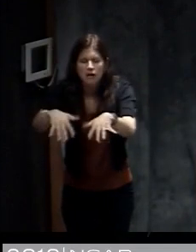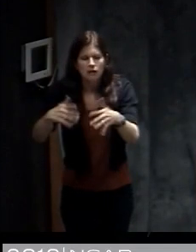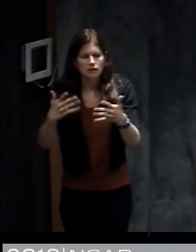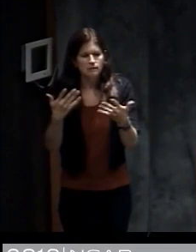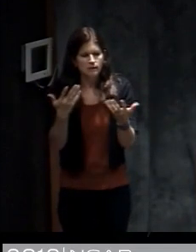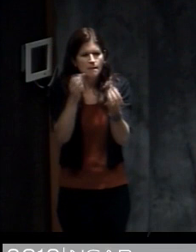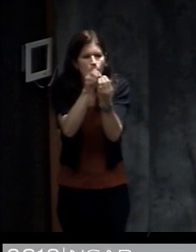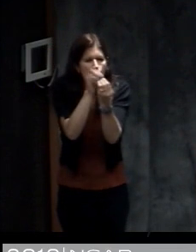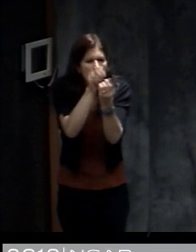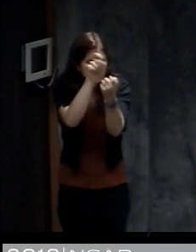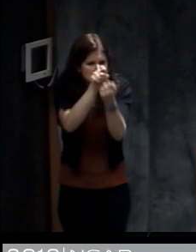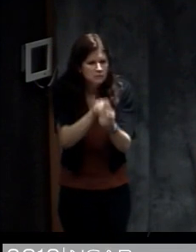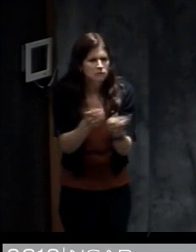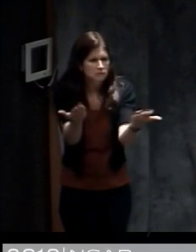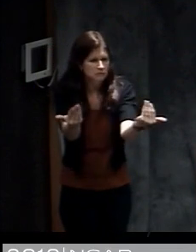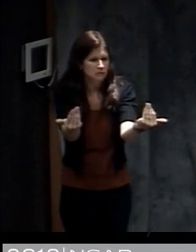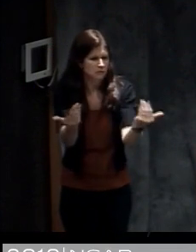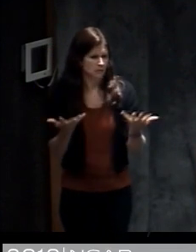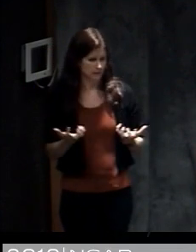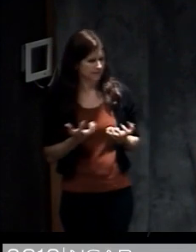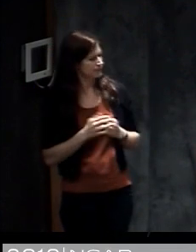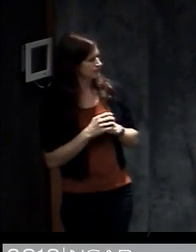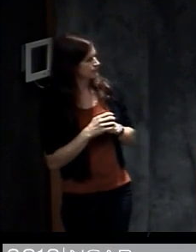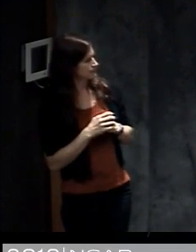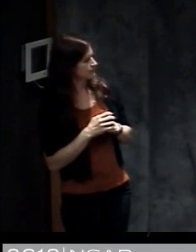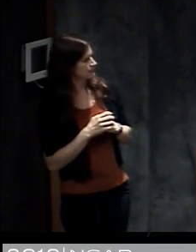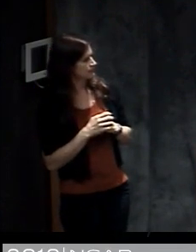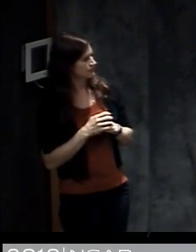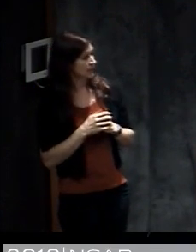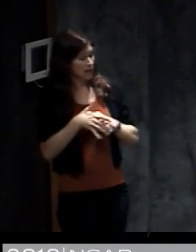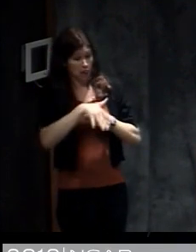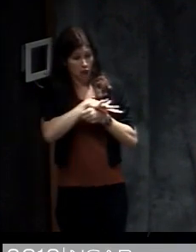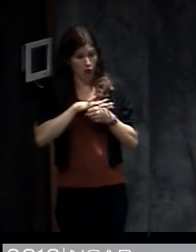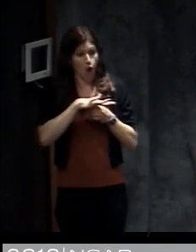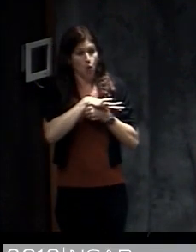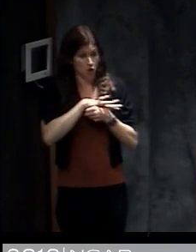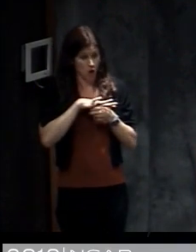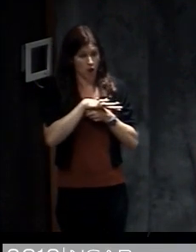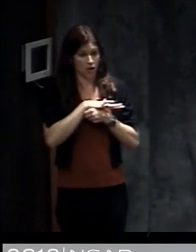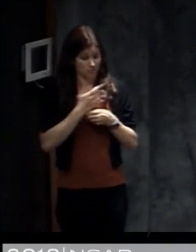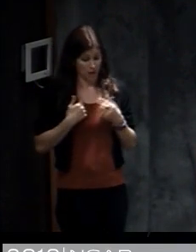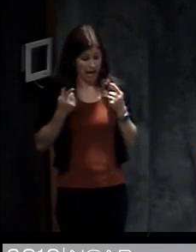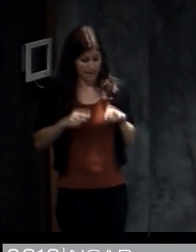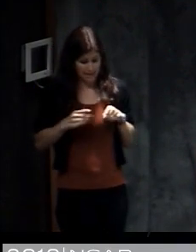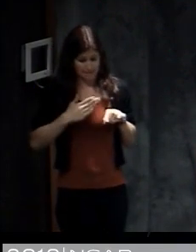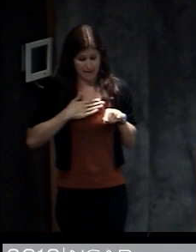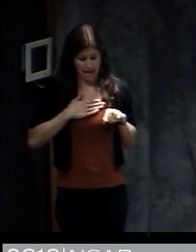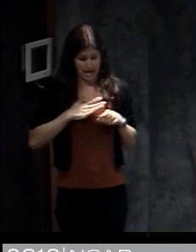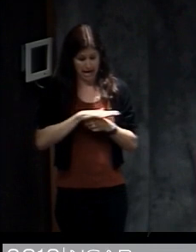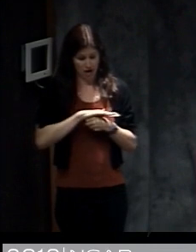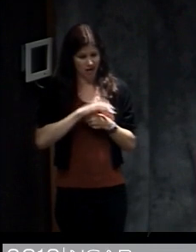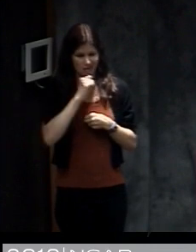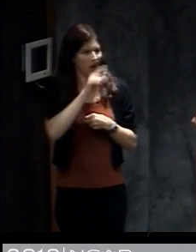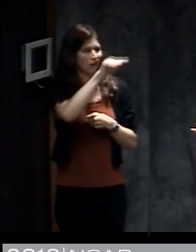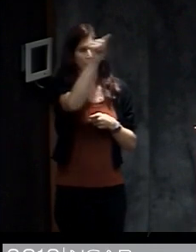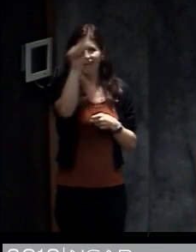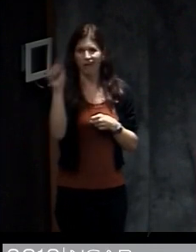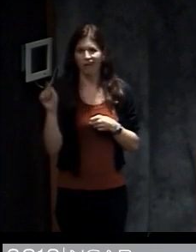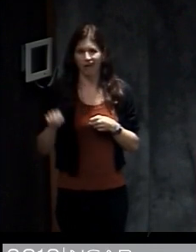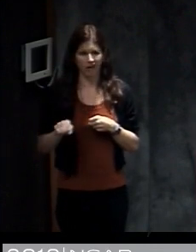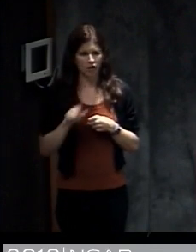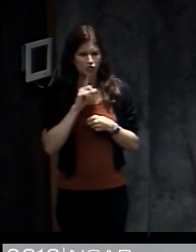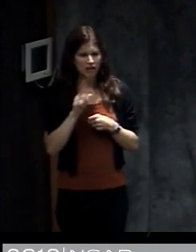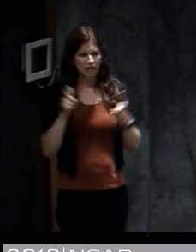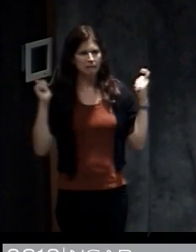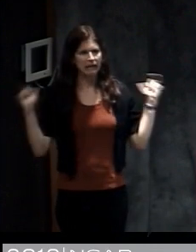surge is not enough for them to know what to do. And then they want this local information. So they want to know what's going to happen in their area because often the forecasts cover